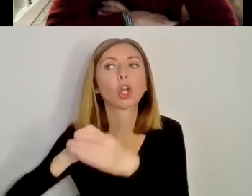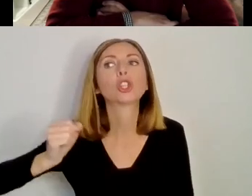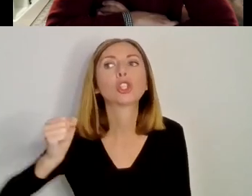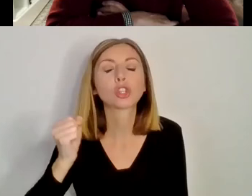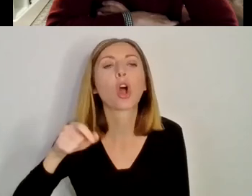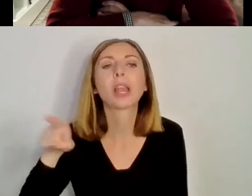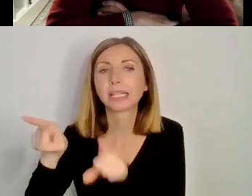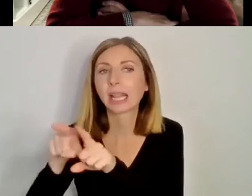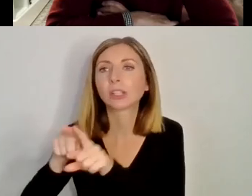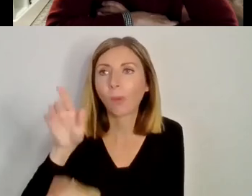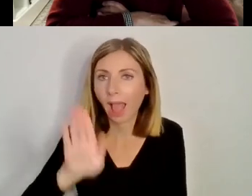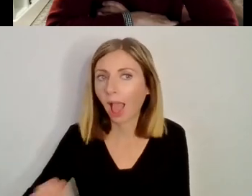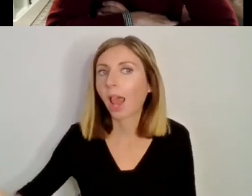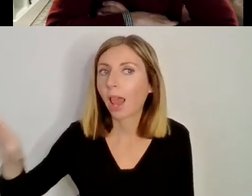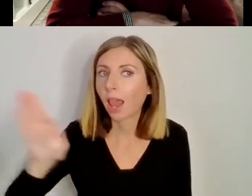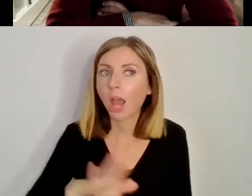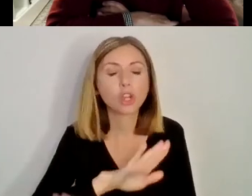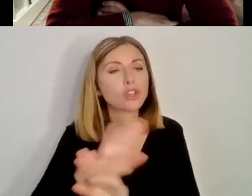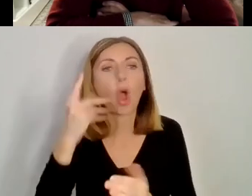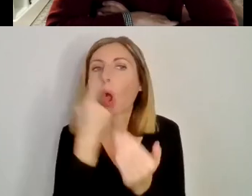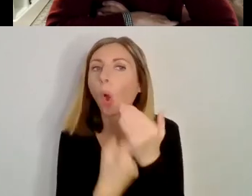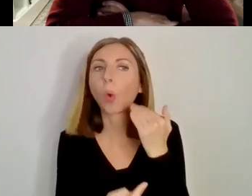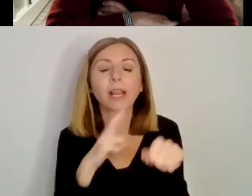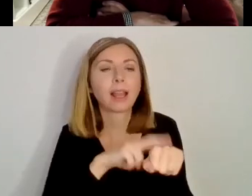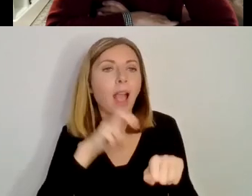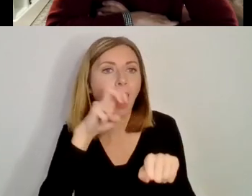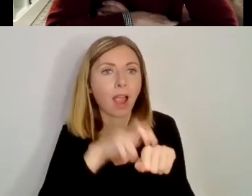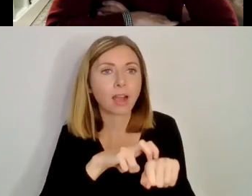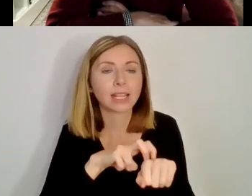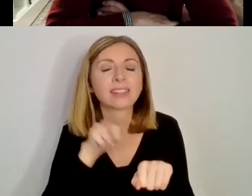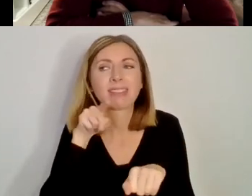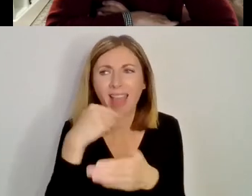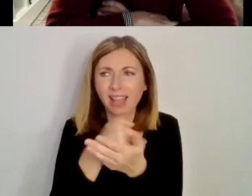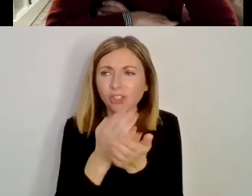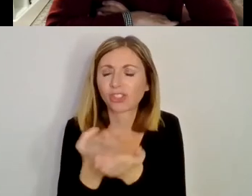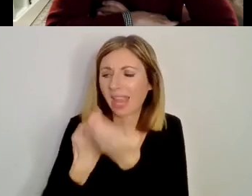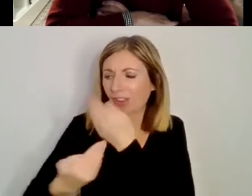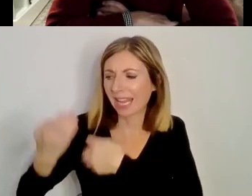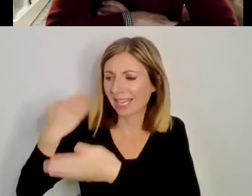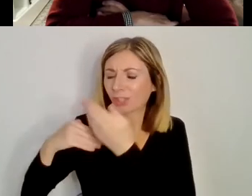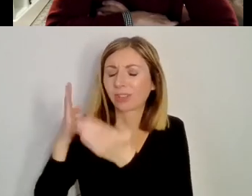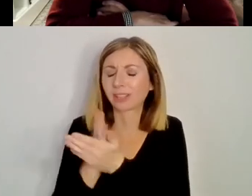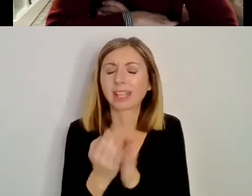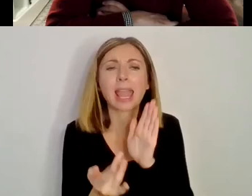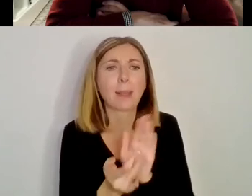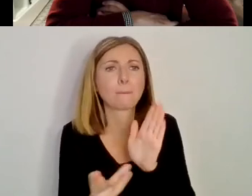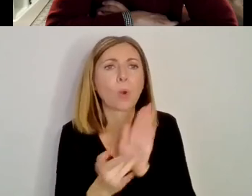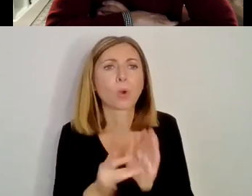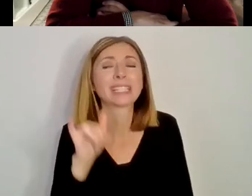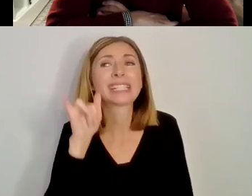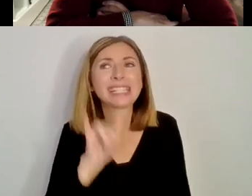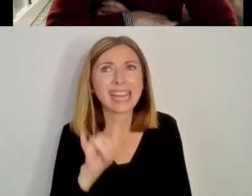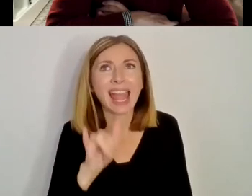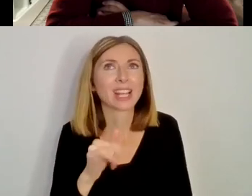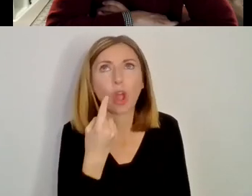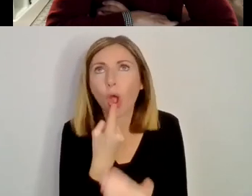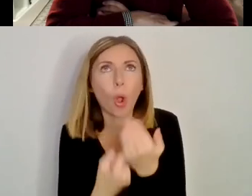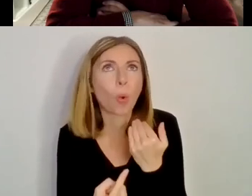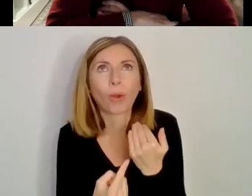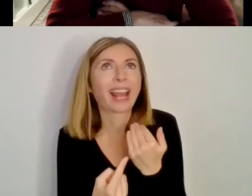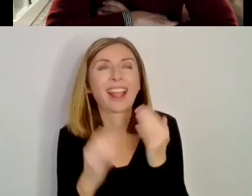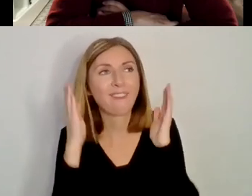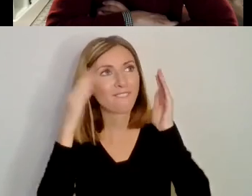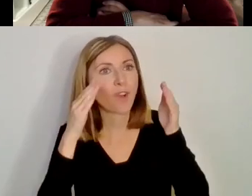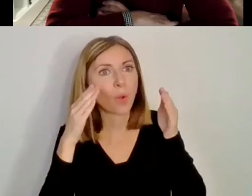is that shared history and thinking maybe not so much about just the island of Ireland, but sort of thinking of that whole Irish Sea